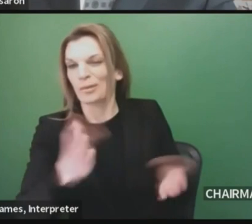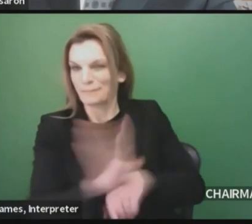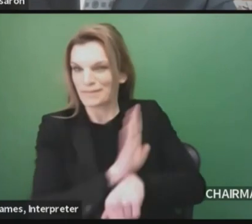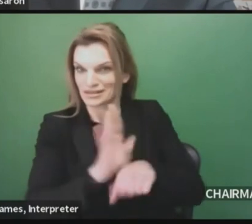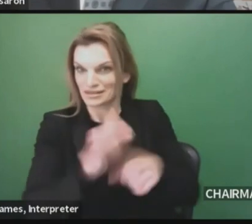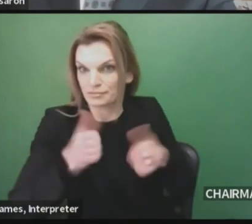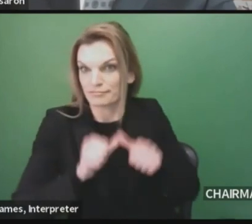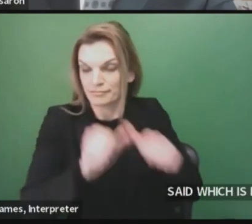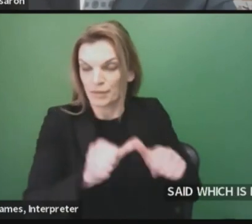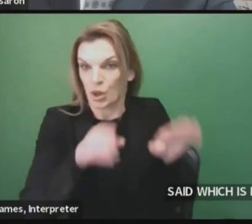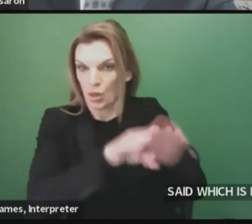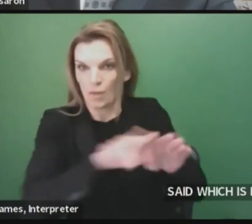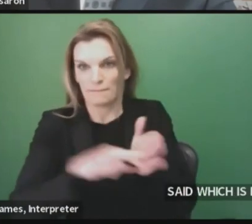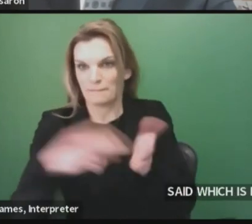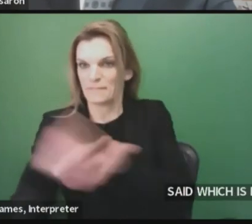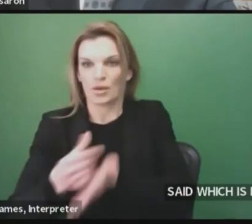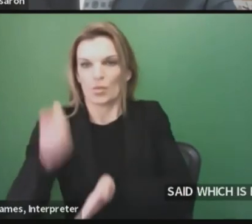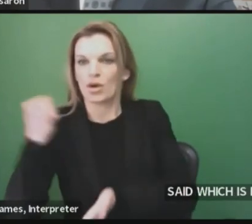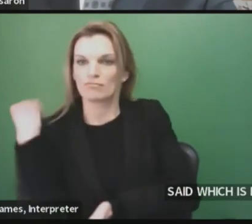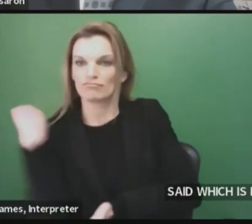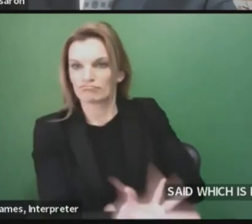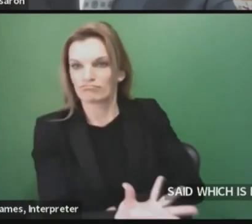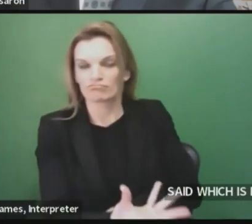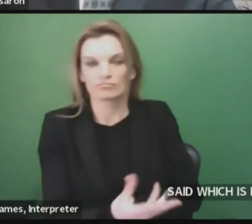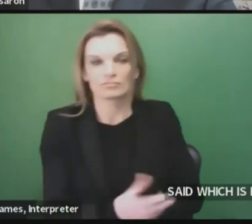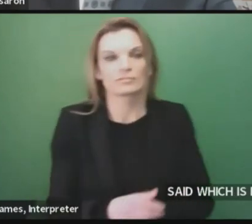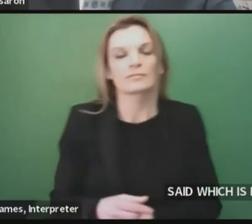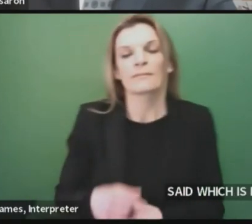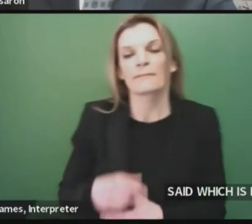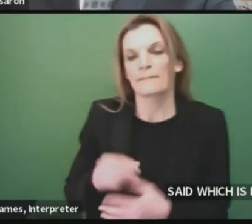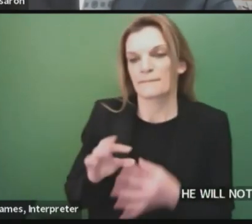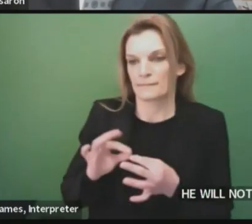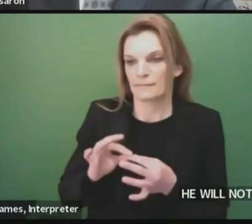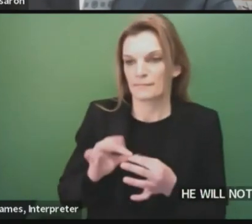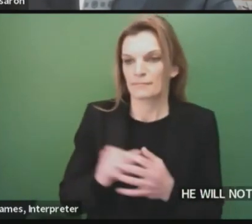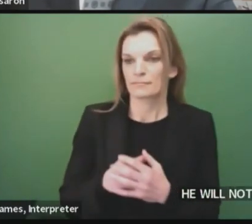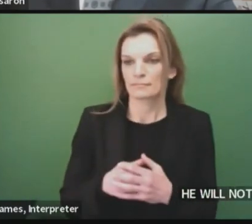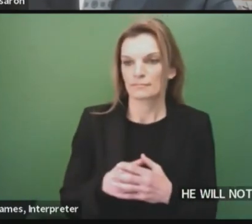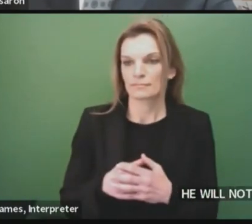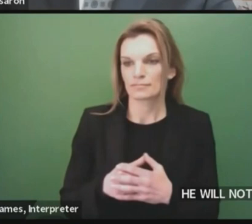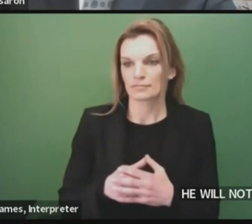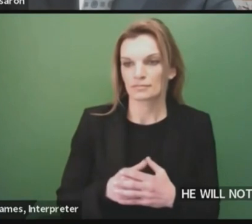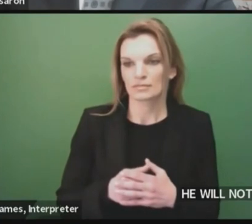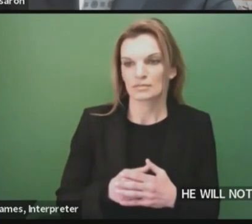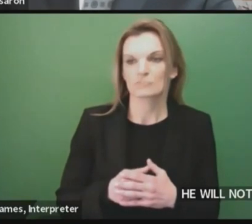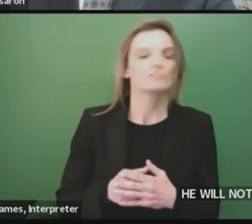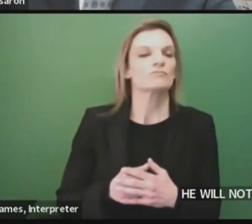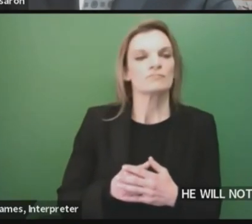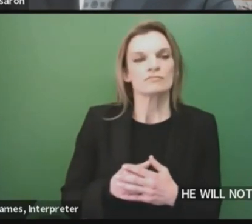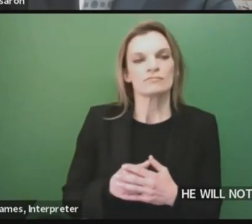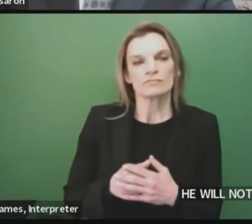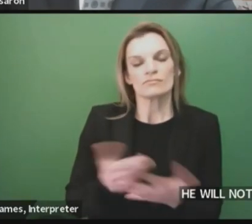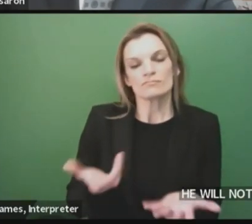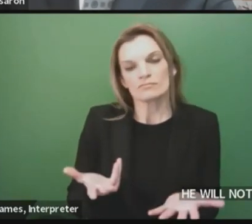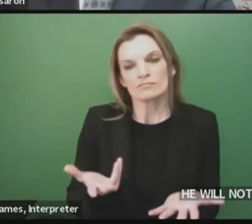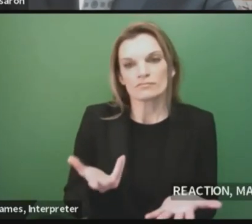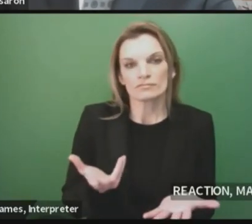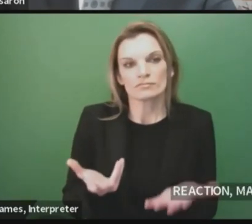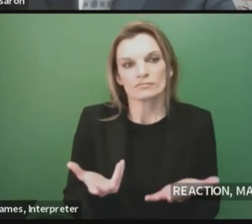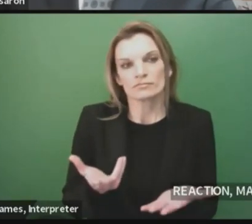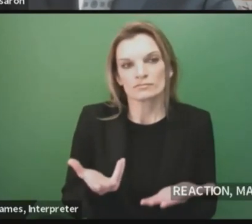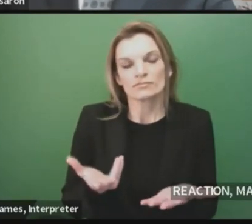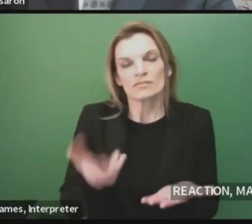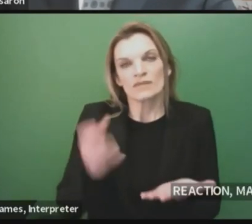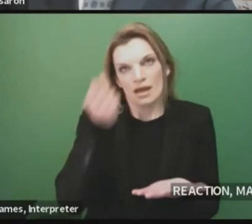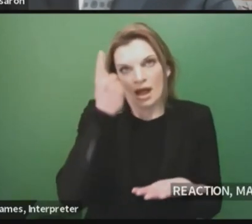No, I know that sometimes, especially in this political environment, that people want to draw firm lines. But